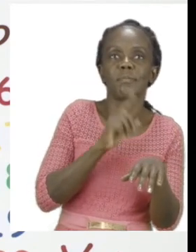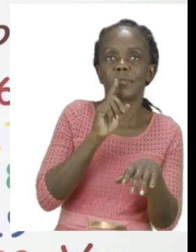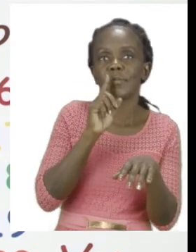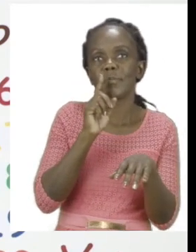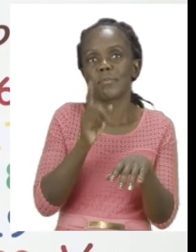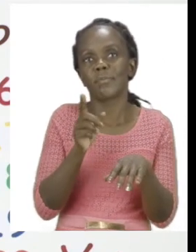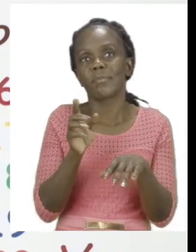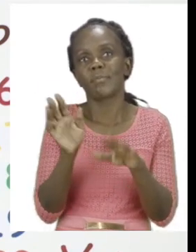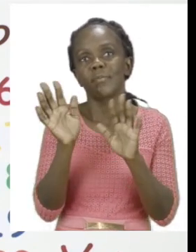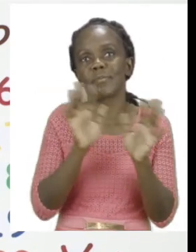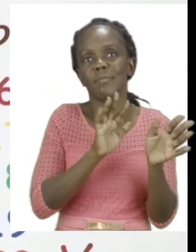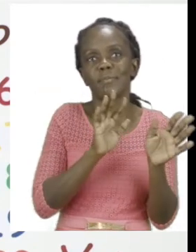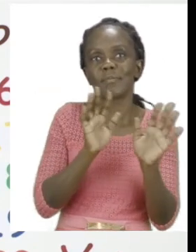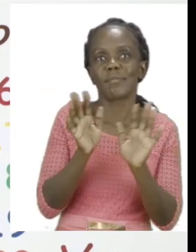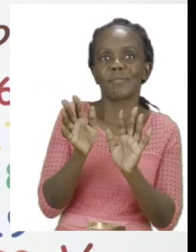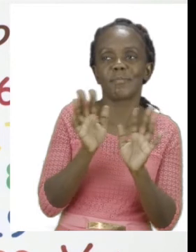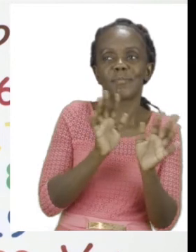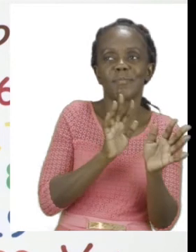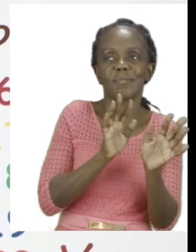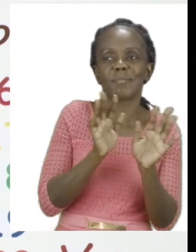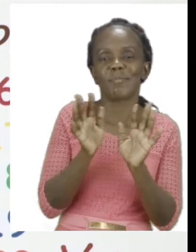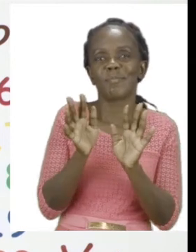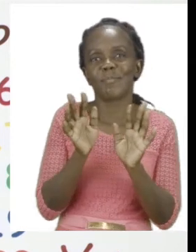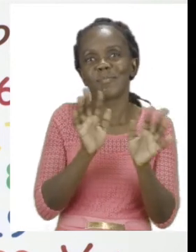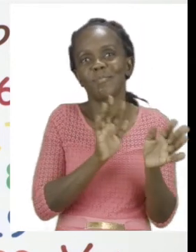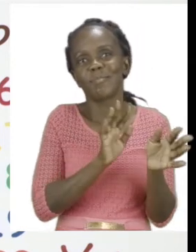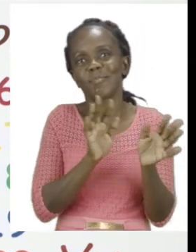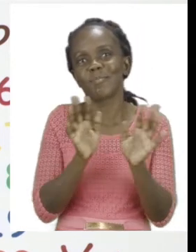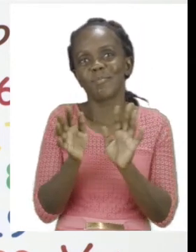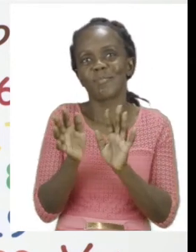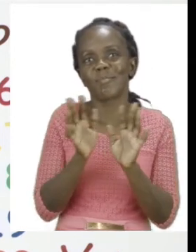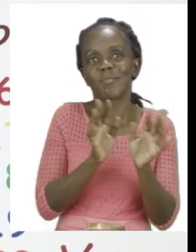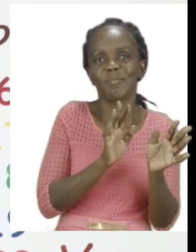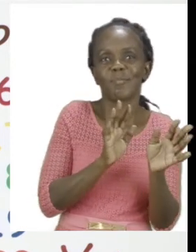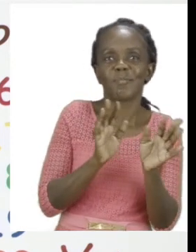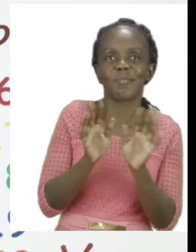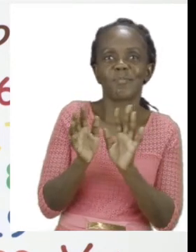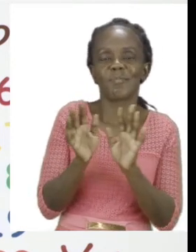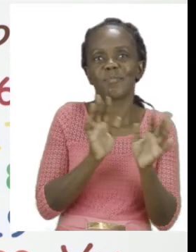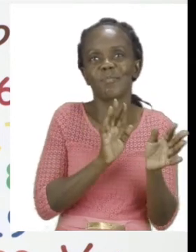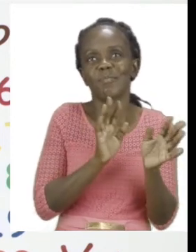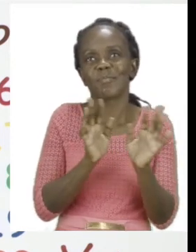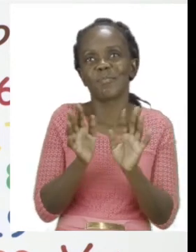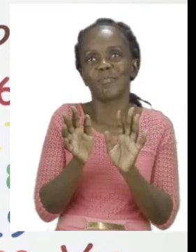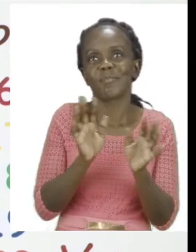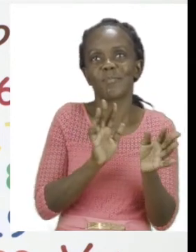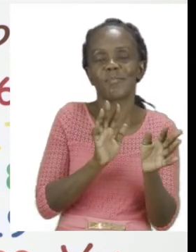to say goodbye! Goodbye! Goodbye!